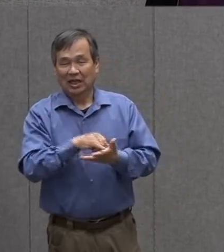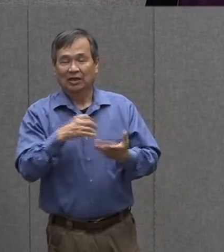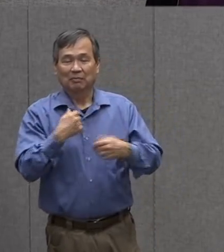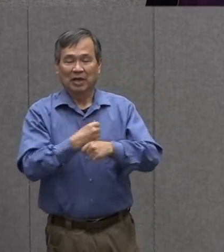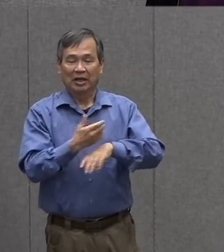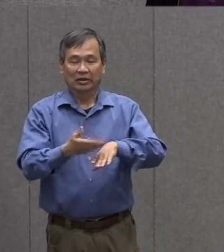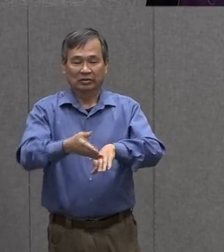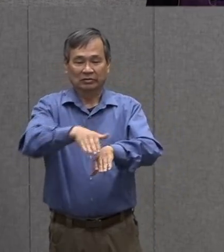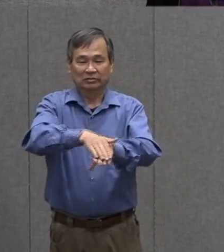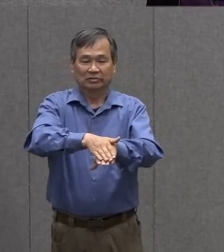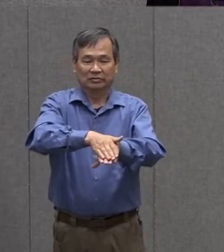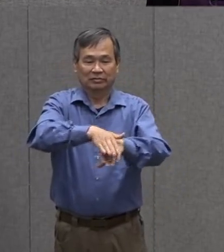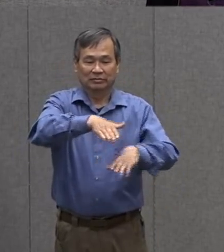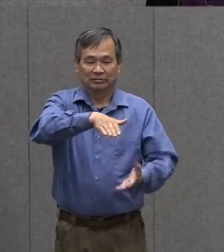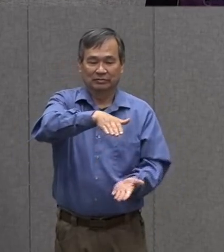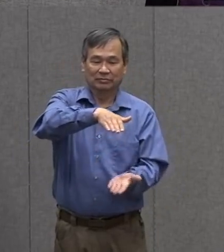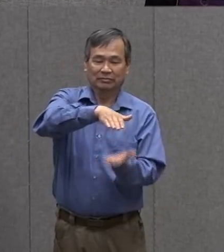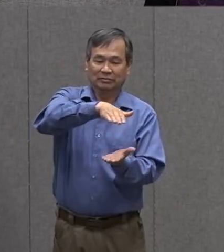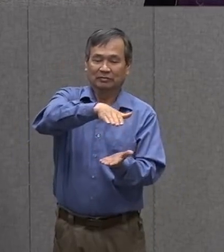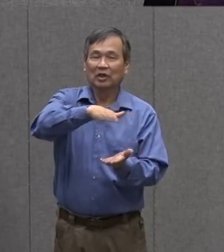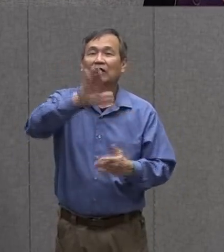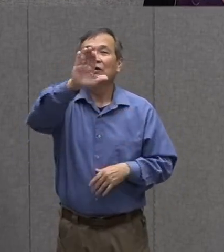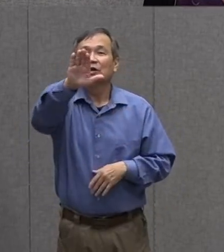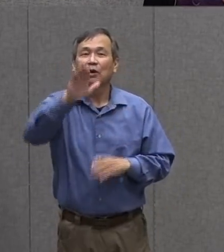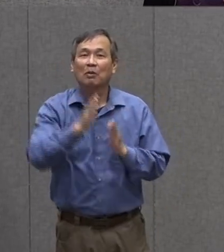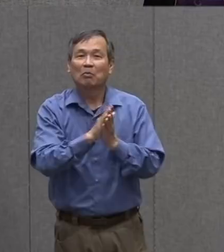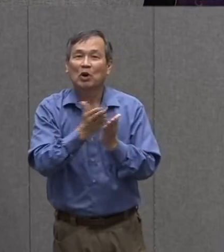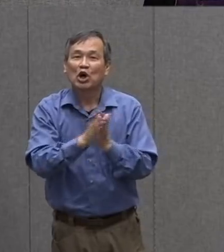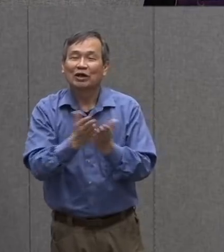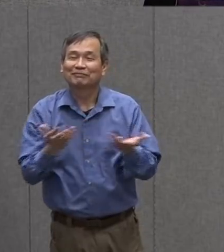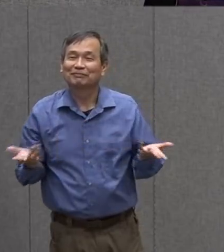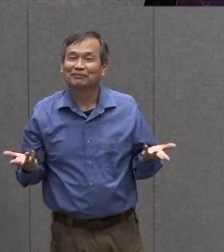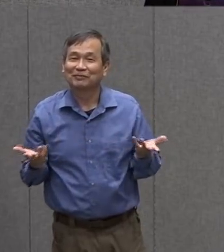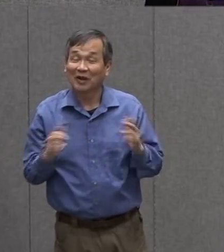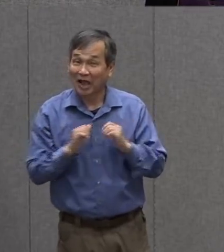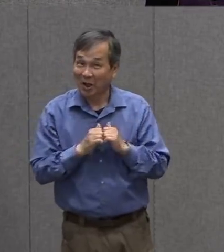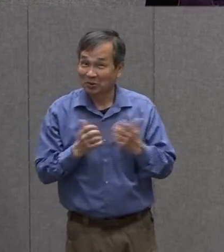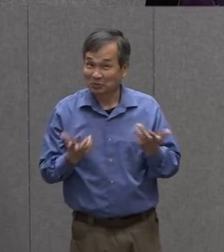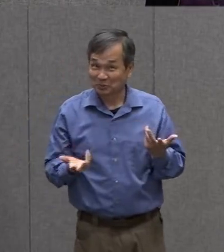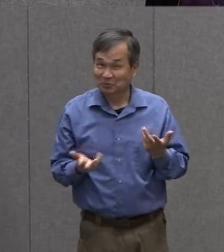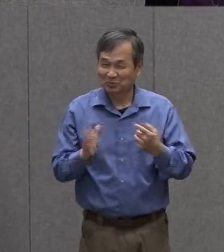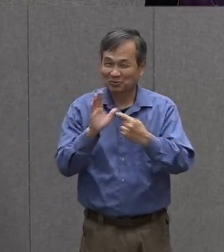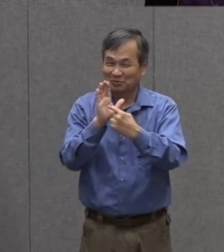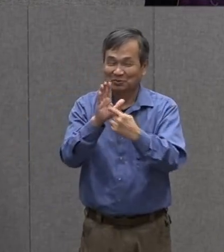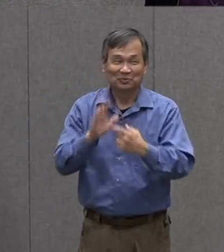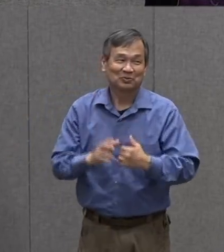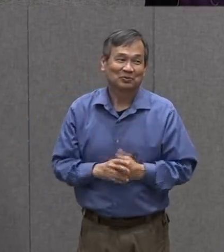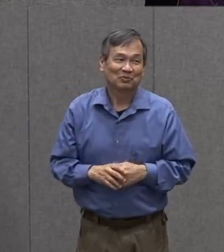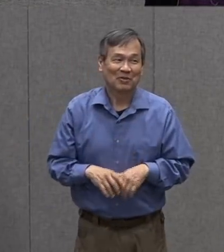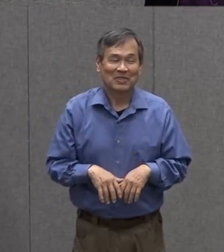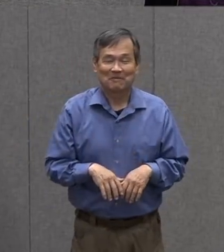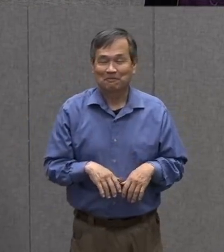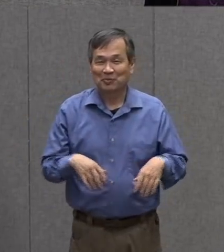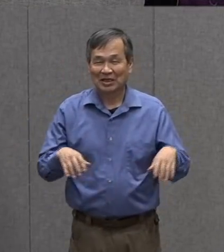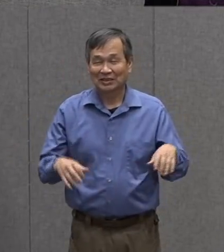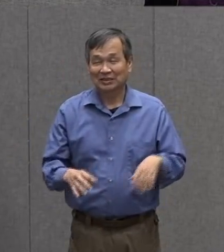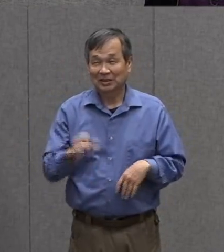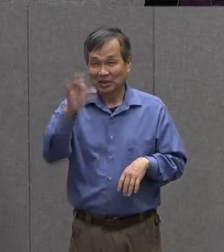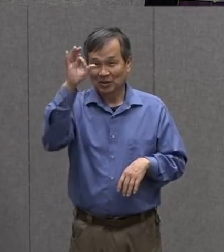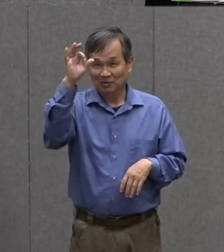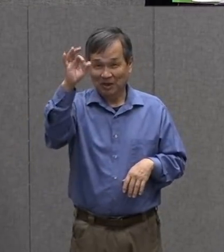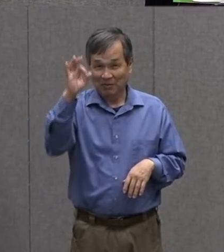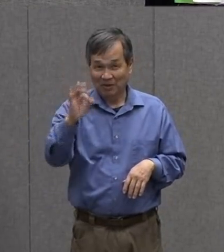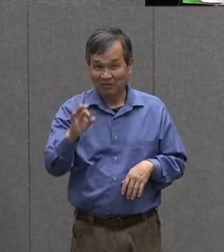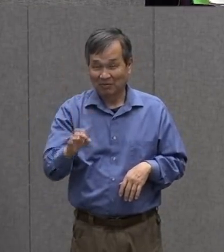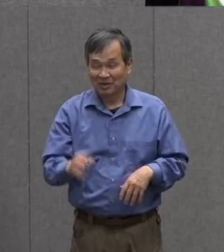for your book and you can do that just by lining those up and poking a few